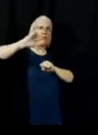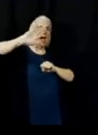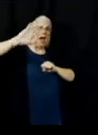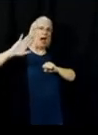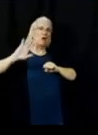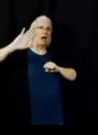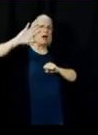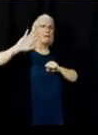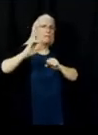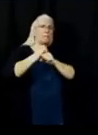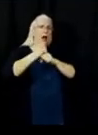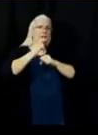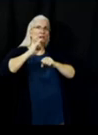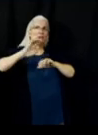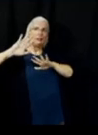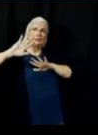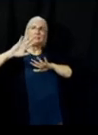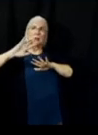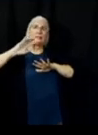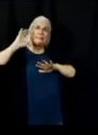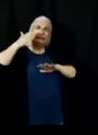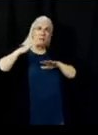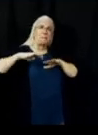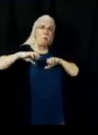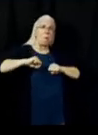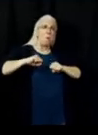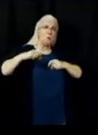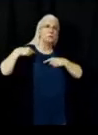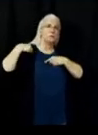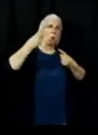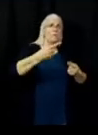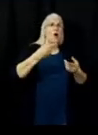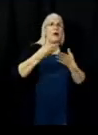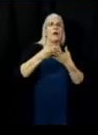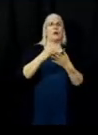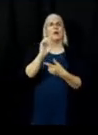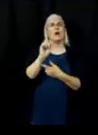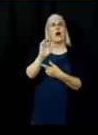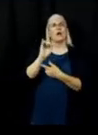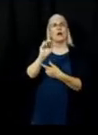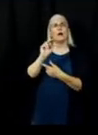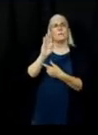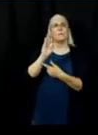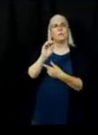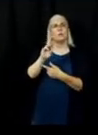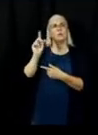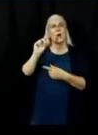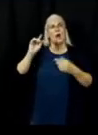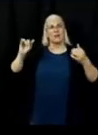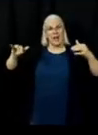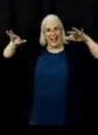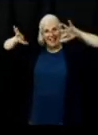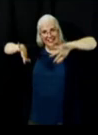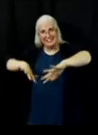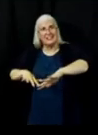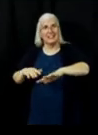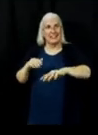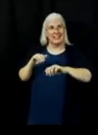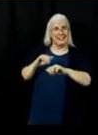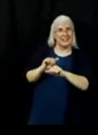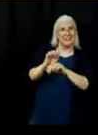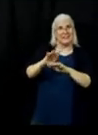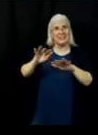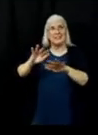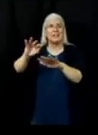drainage. So working on containing this, got the spot fire contained. Everything's holding from the powerhouse down the caribou road